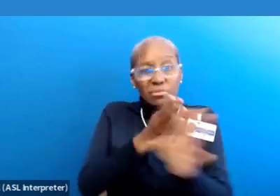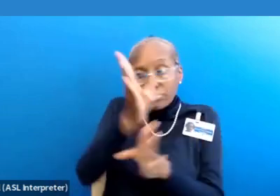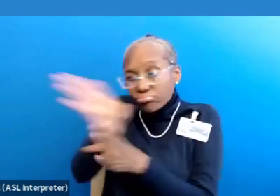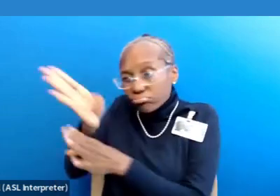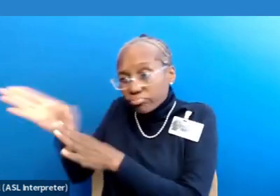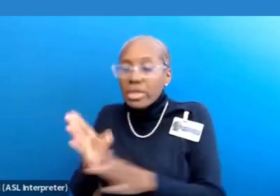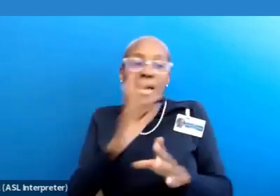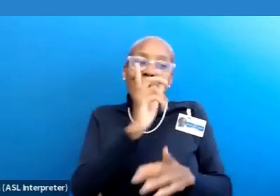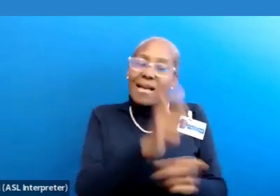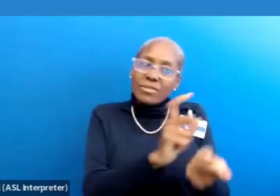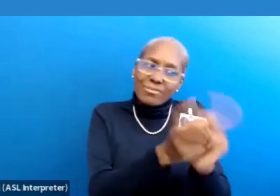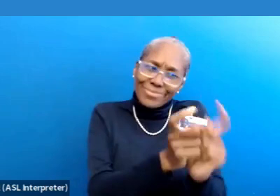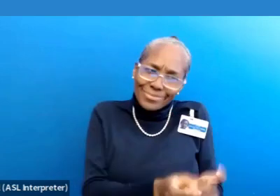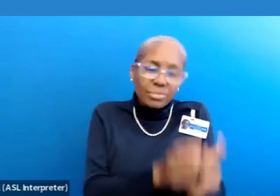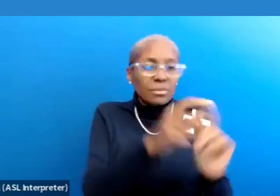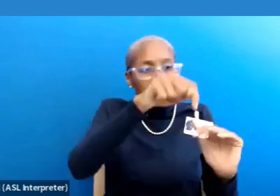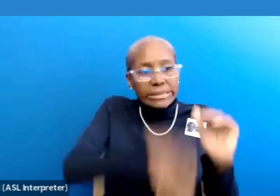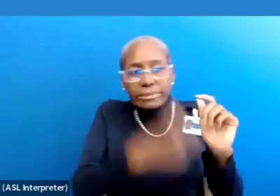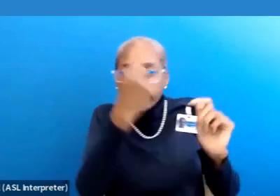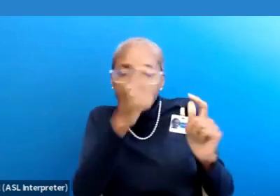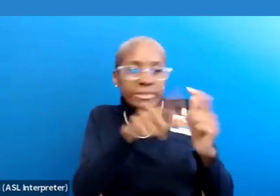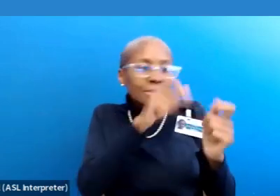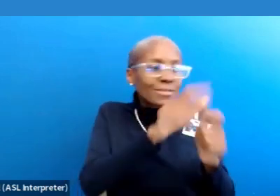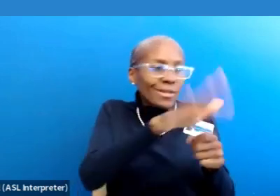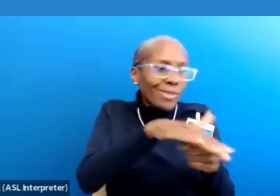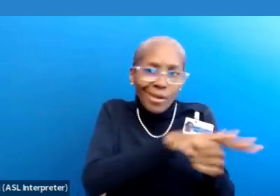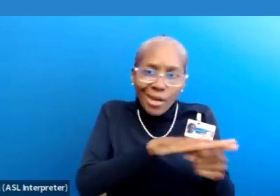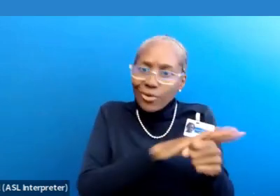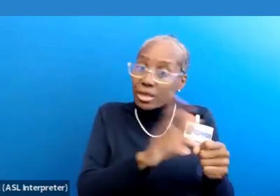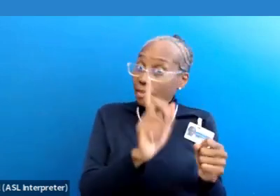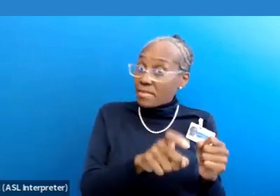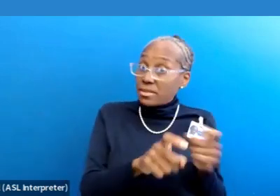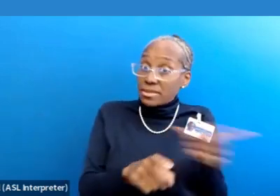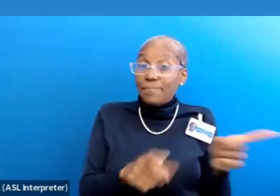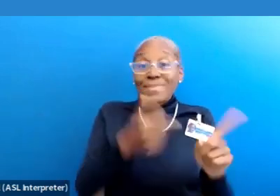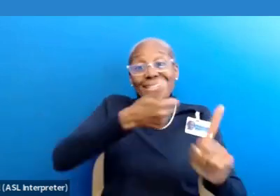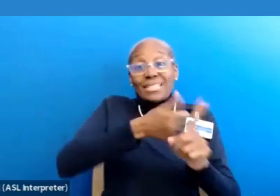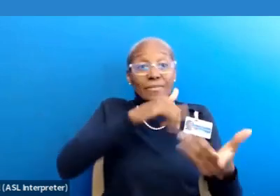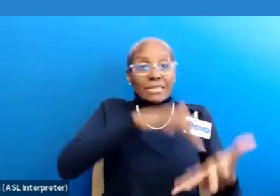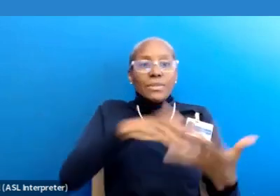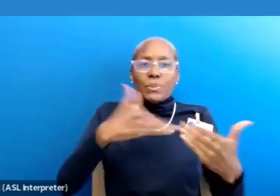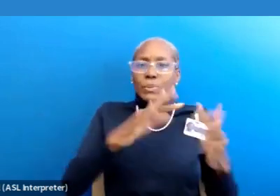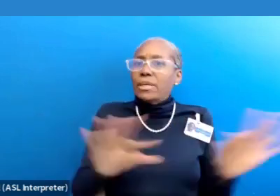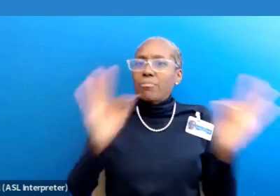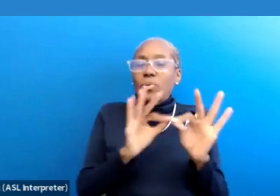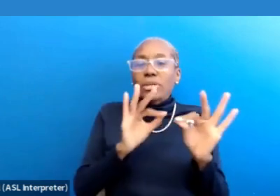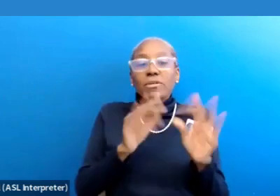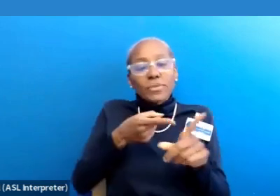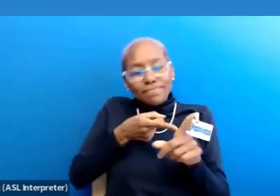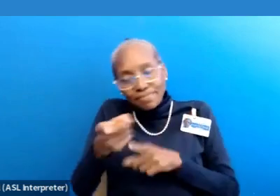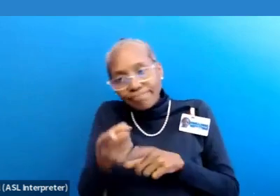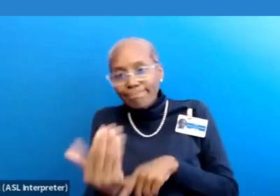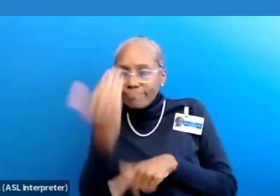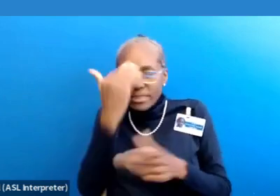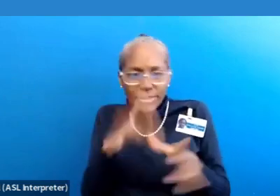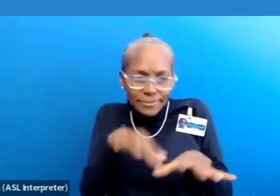regularly refine and deepen their understanding of specific areas. Self-study is crucial for acquiring specialized knowledge,